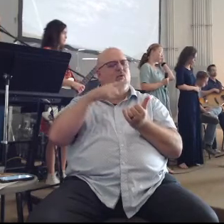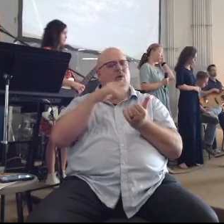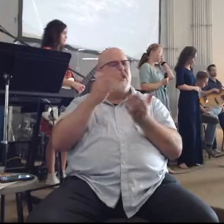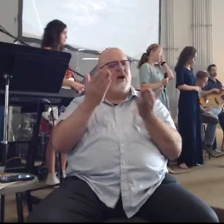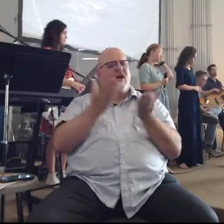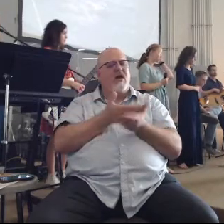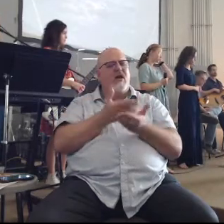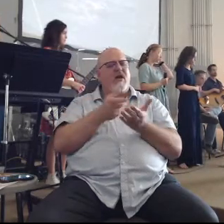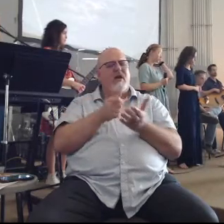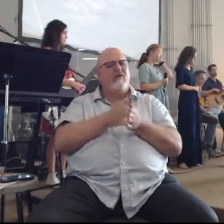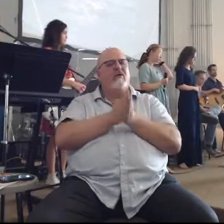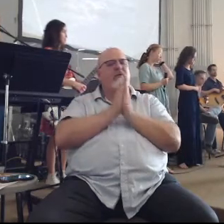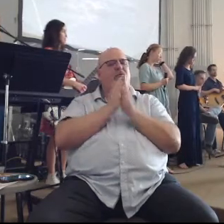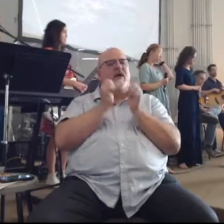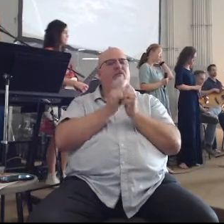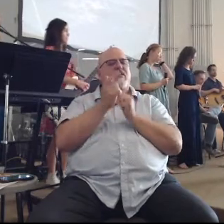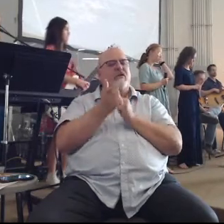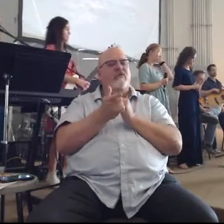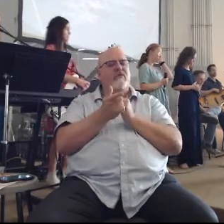And we want to pray with you